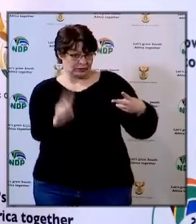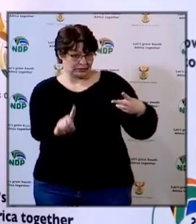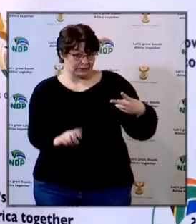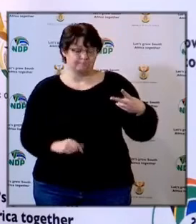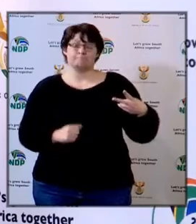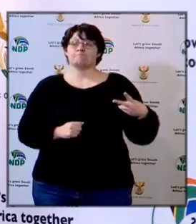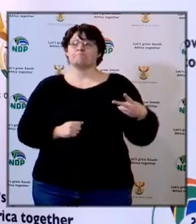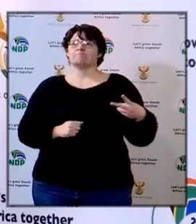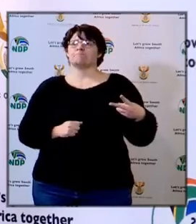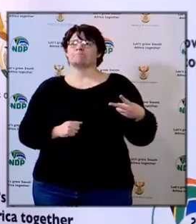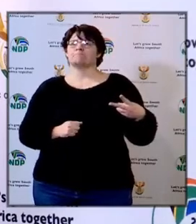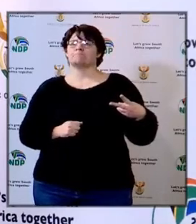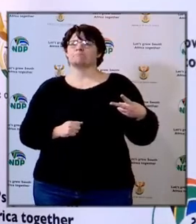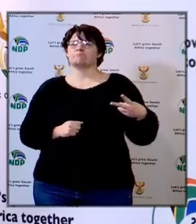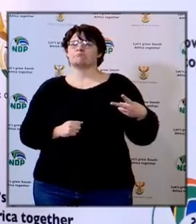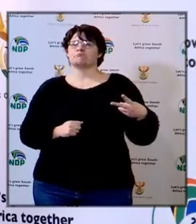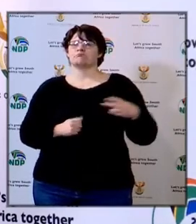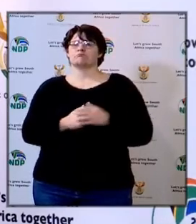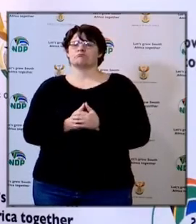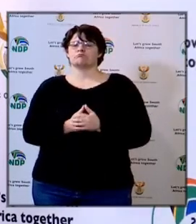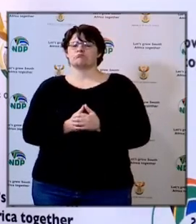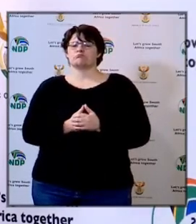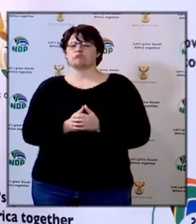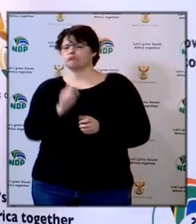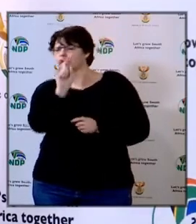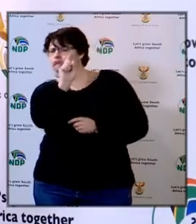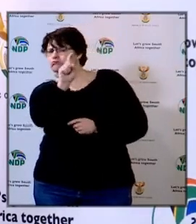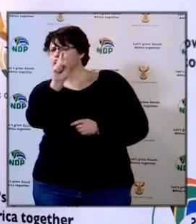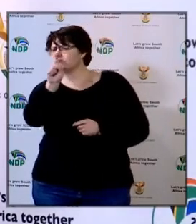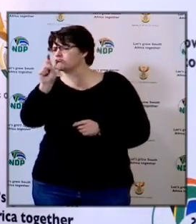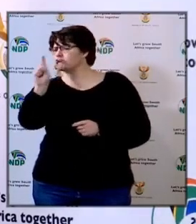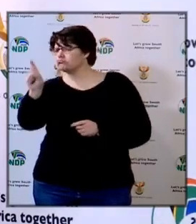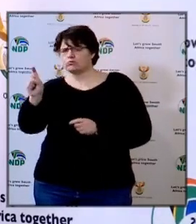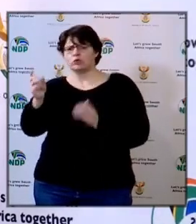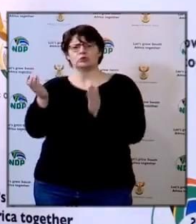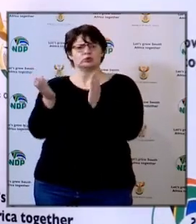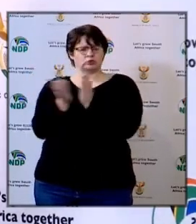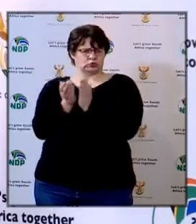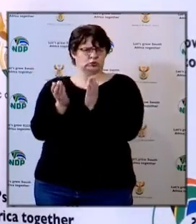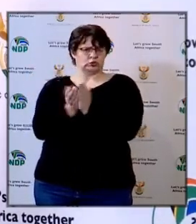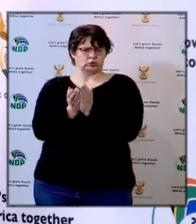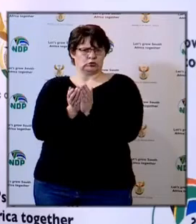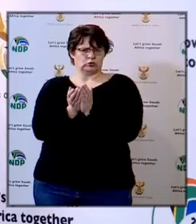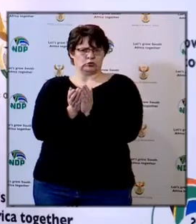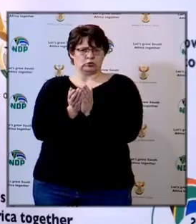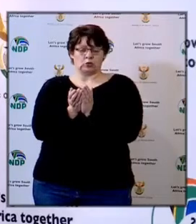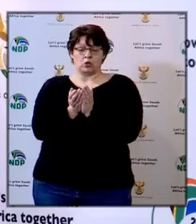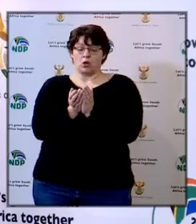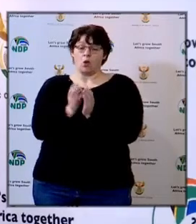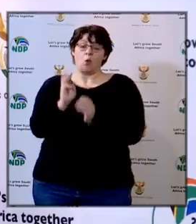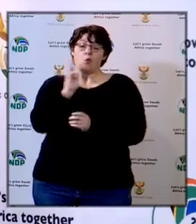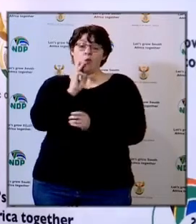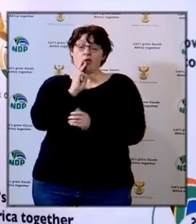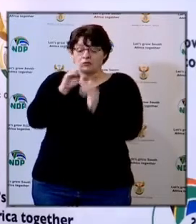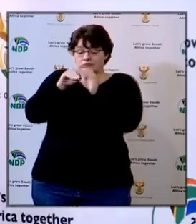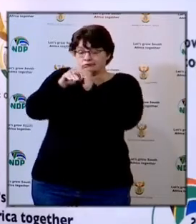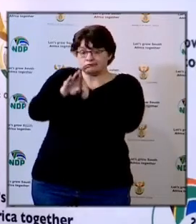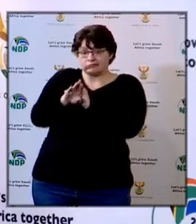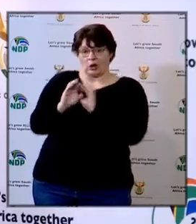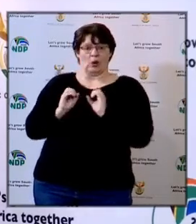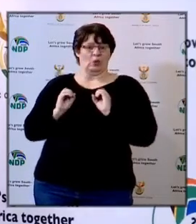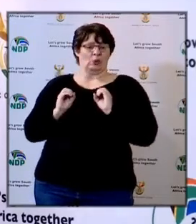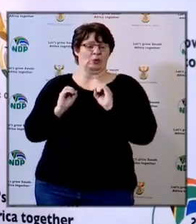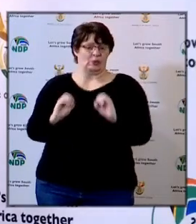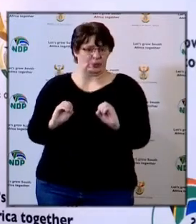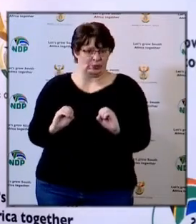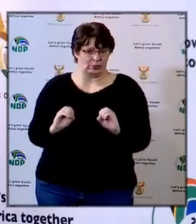was to principally to identify schools that have no storage capacity at all